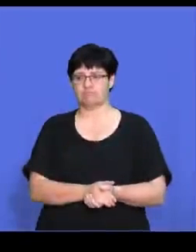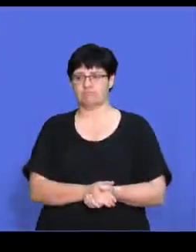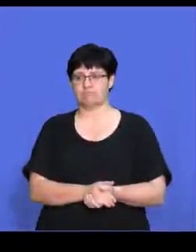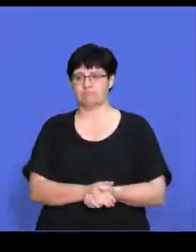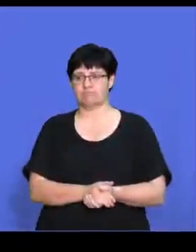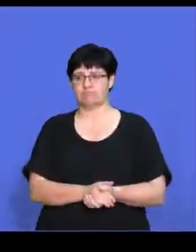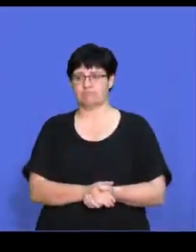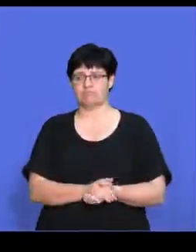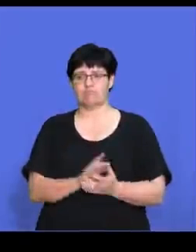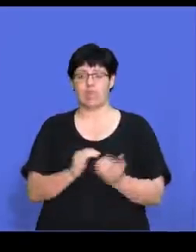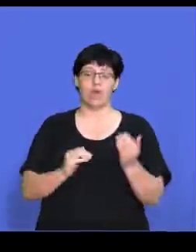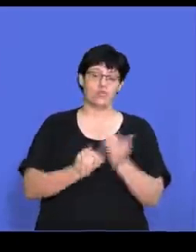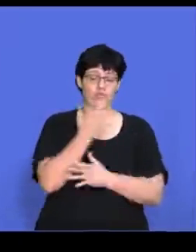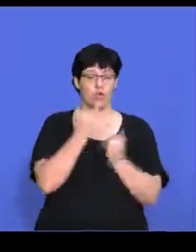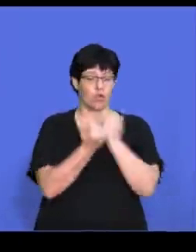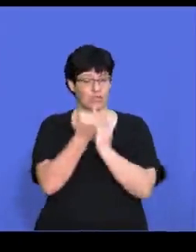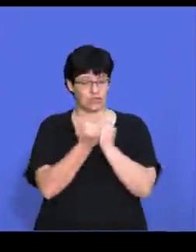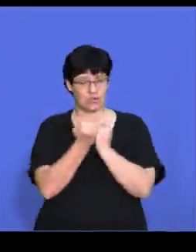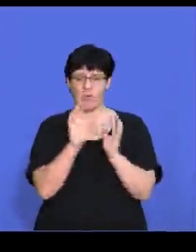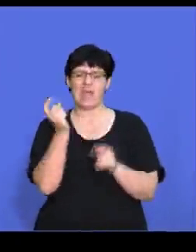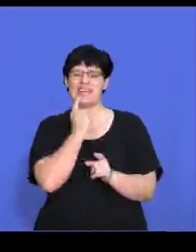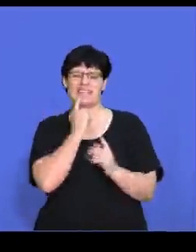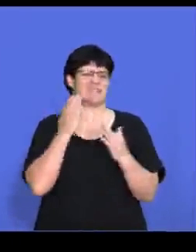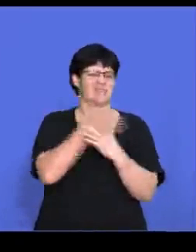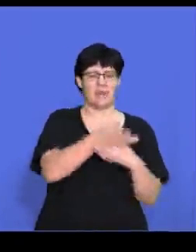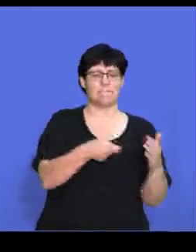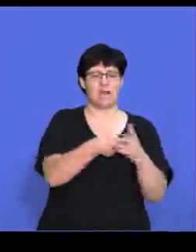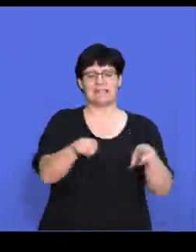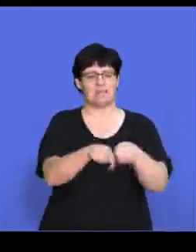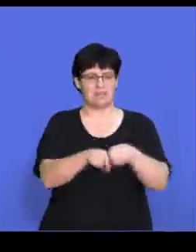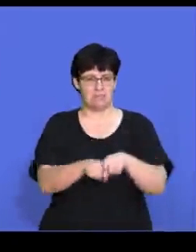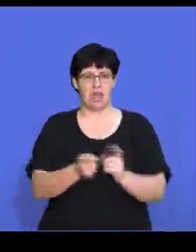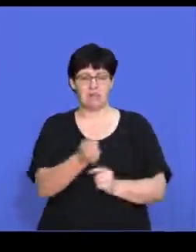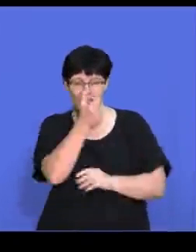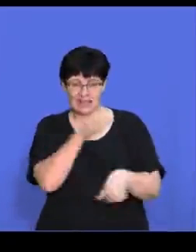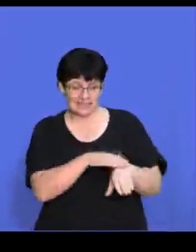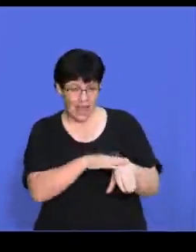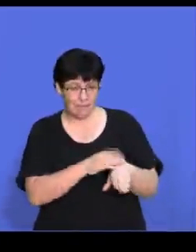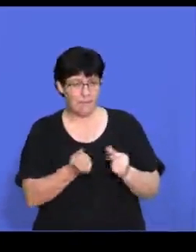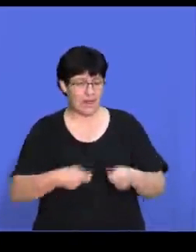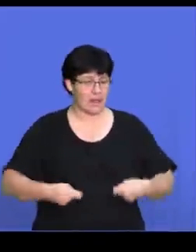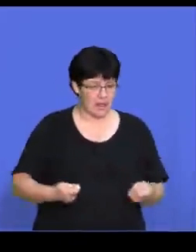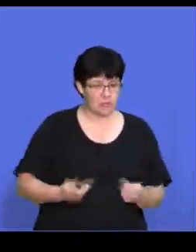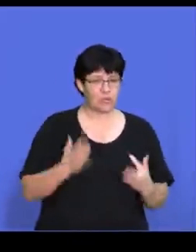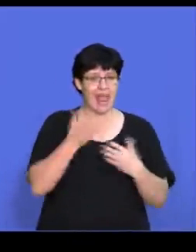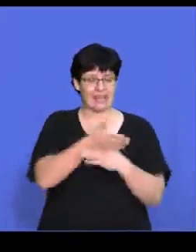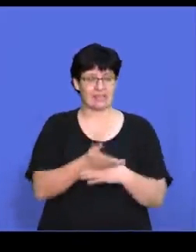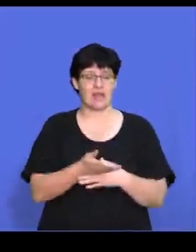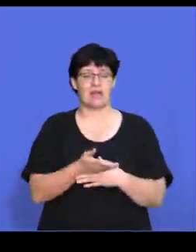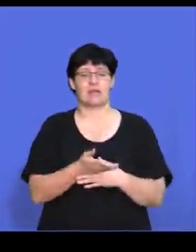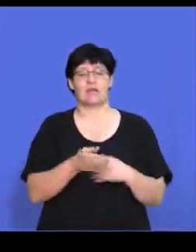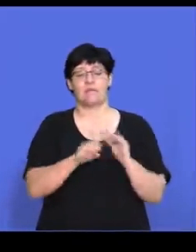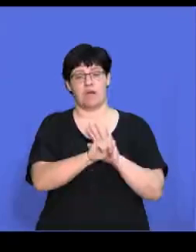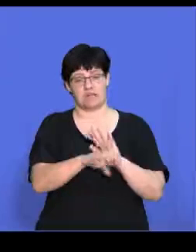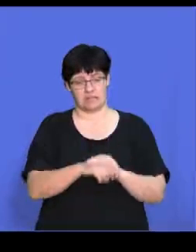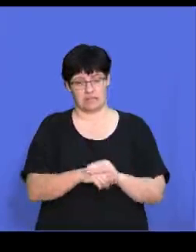Um, new competitors can quickly and easily enter the market. And if it takes a little time and money to, to, enter the market, so